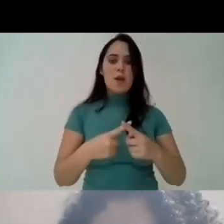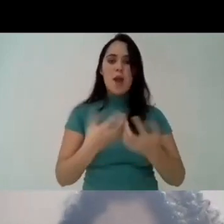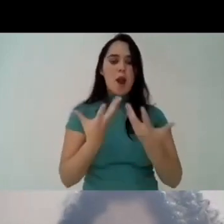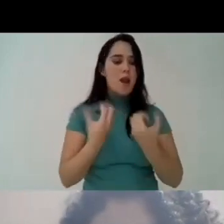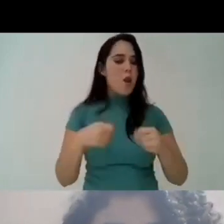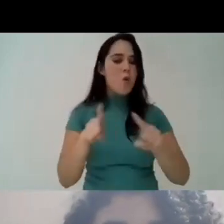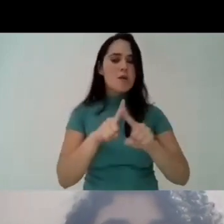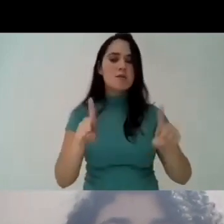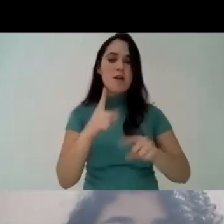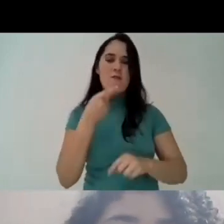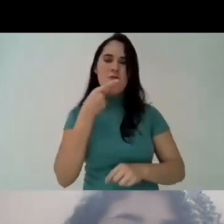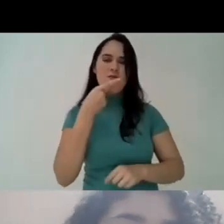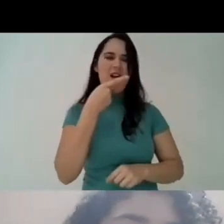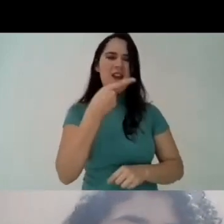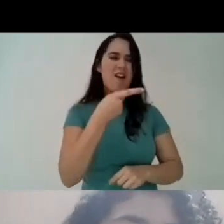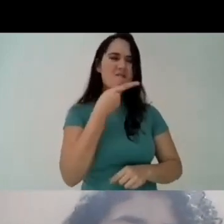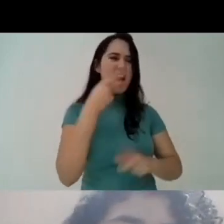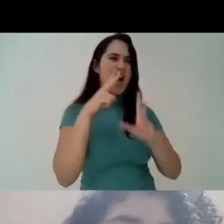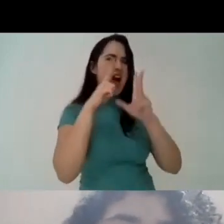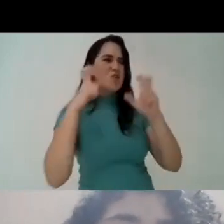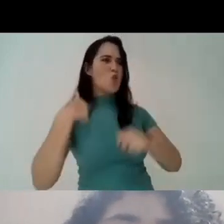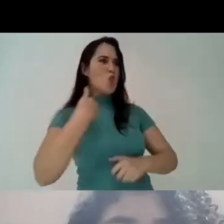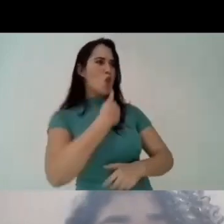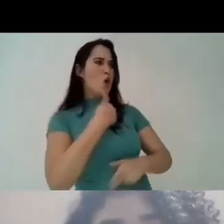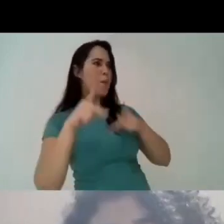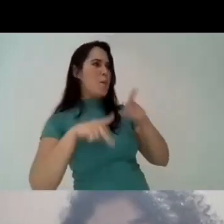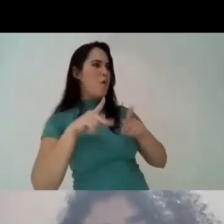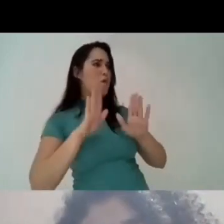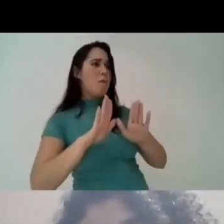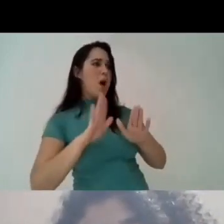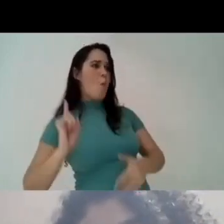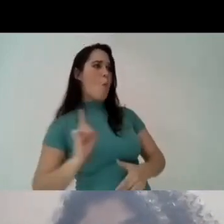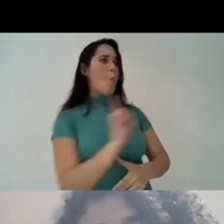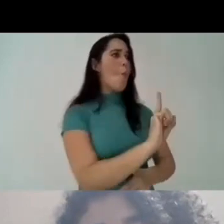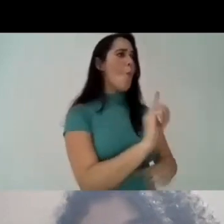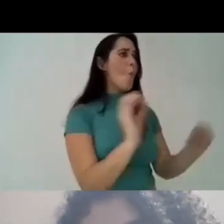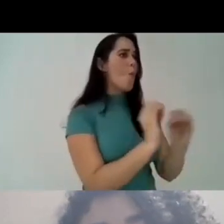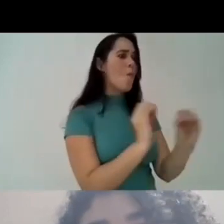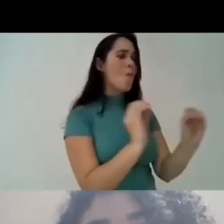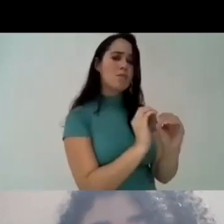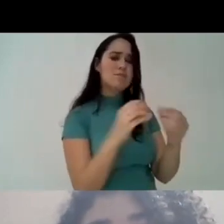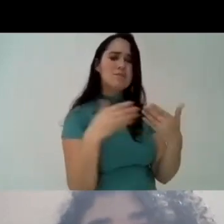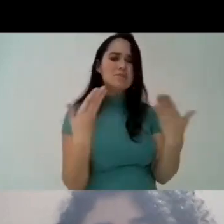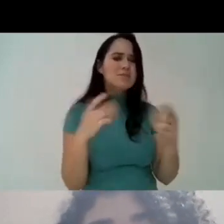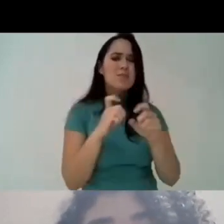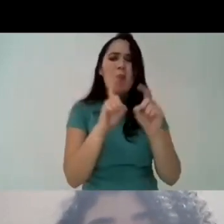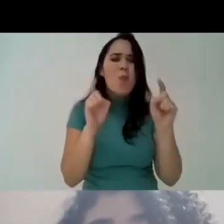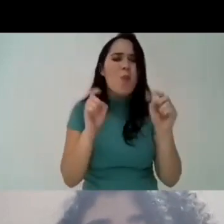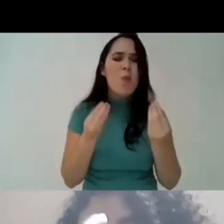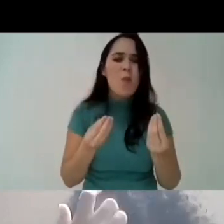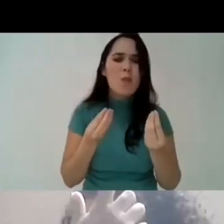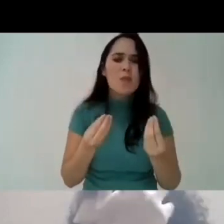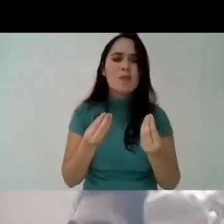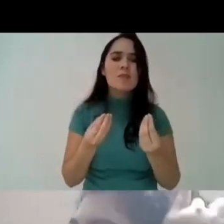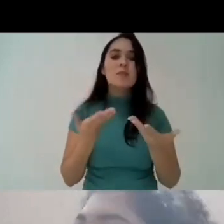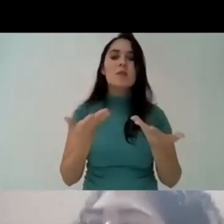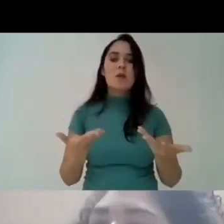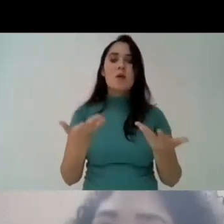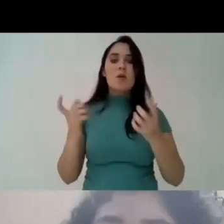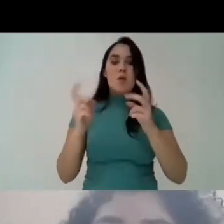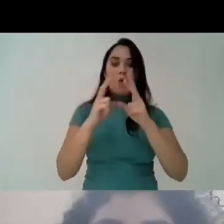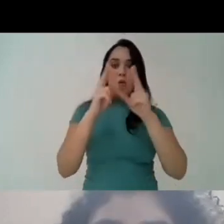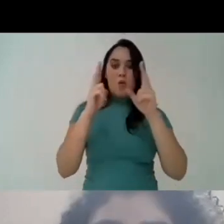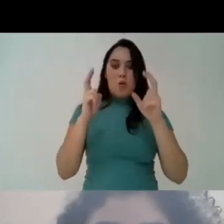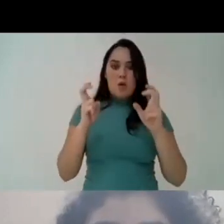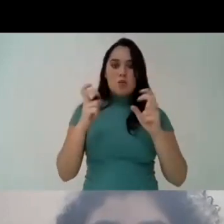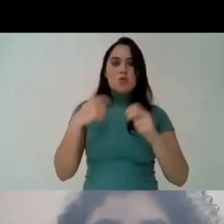i don't accept that we talk about brazilian indigenous people without including us and it is in this